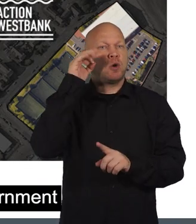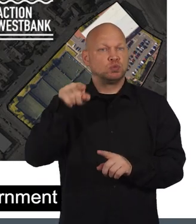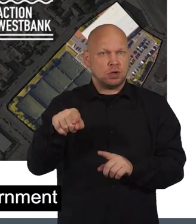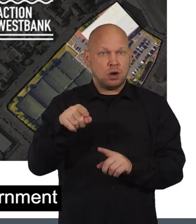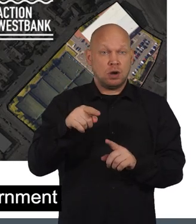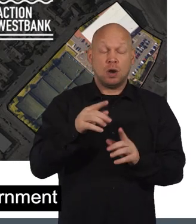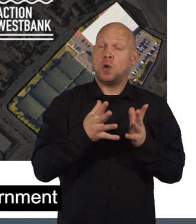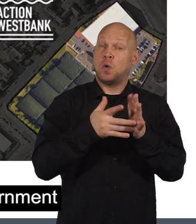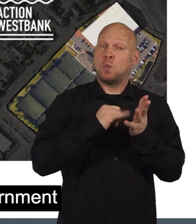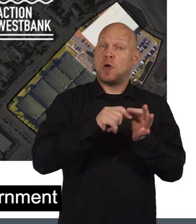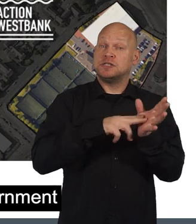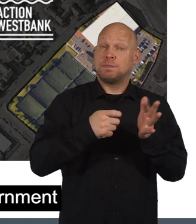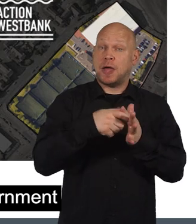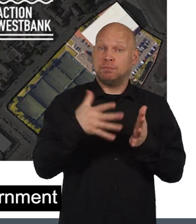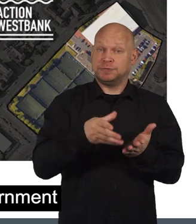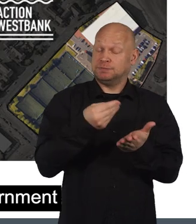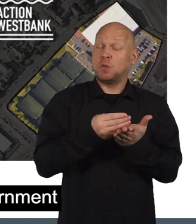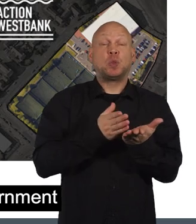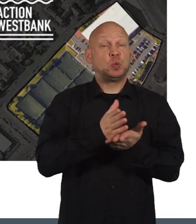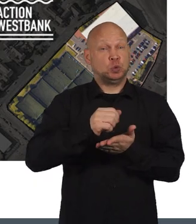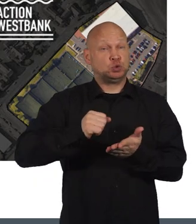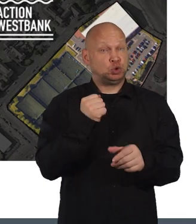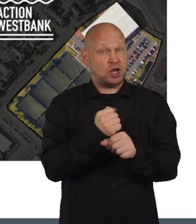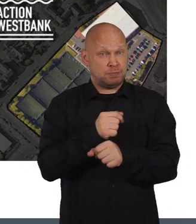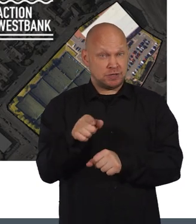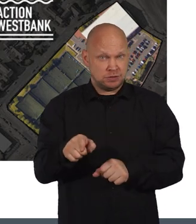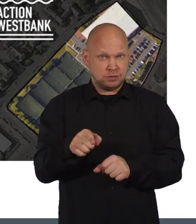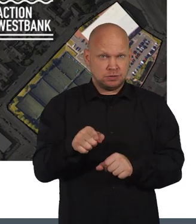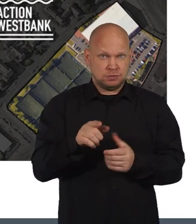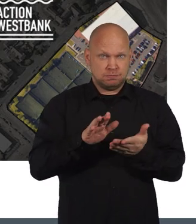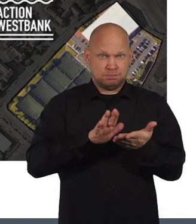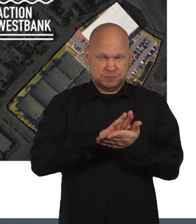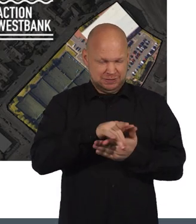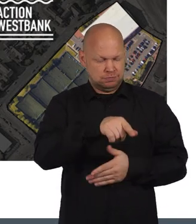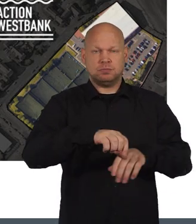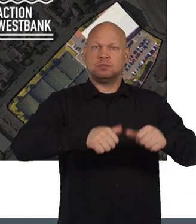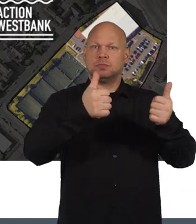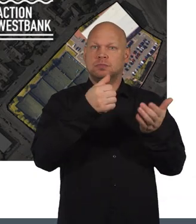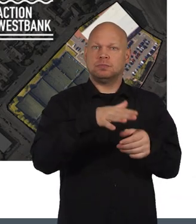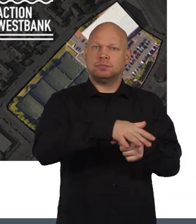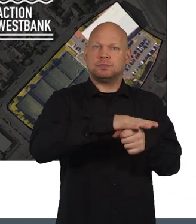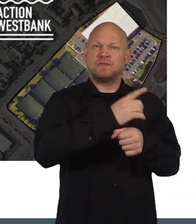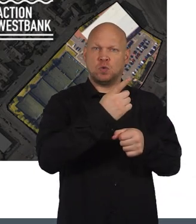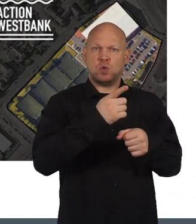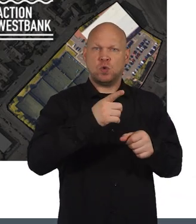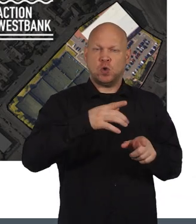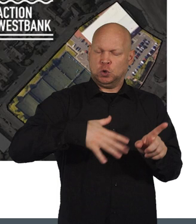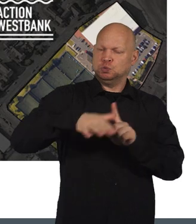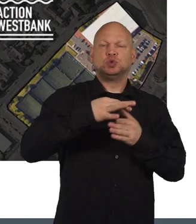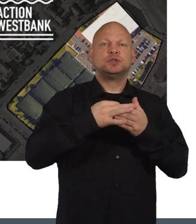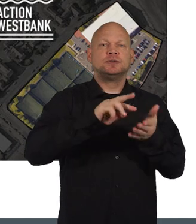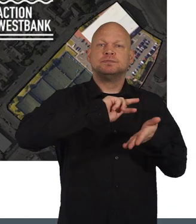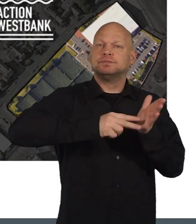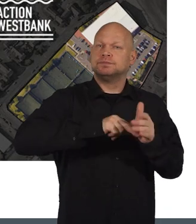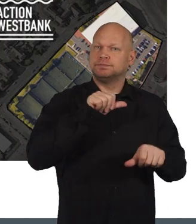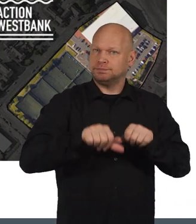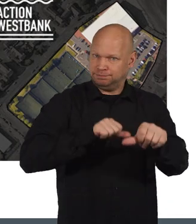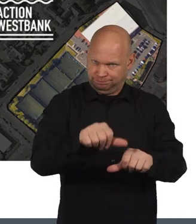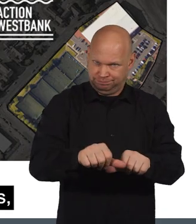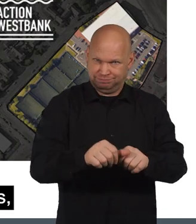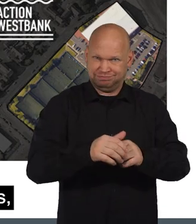Action West Bank was funded by the Scottish Government Making Places Fund to conduct a community-led design process.